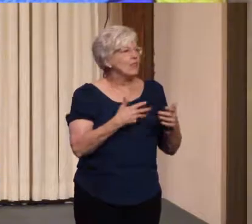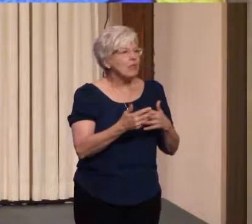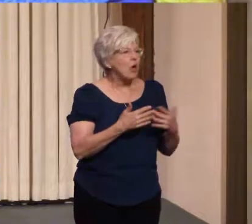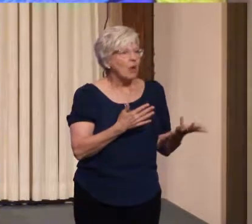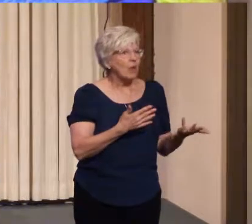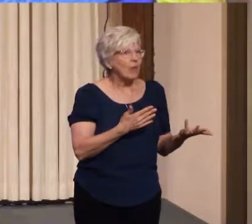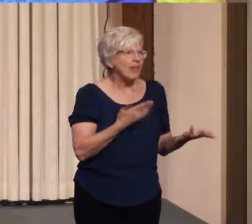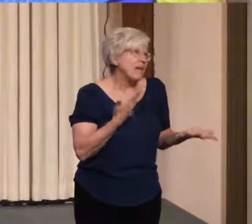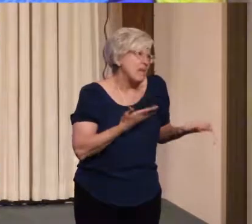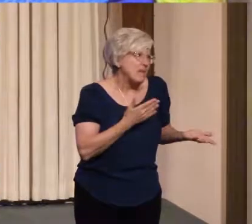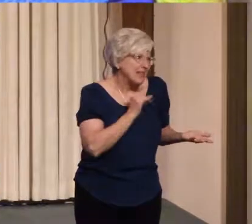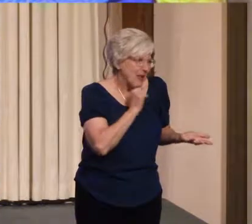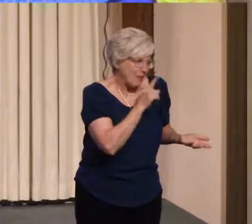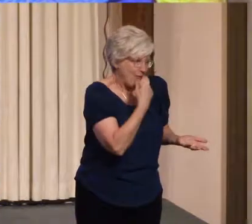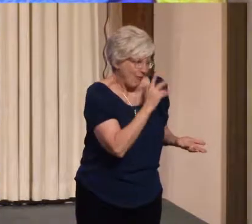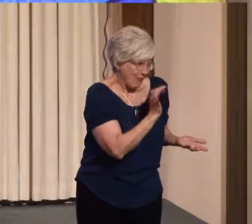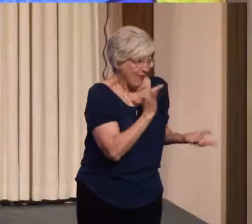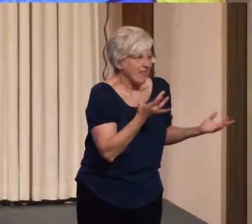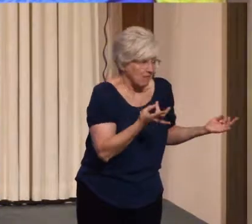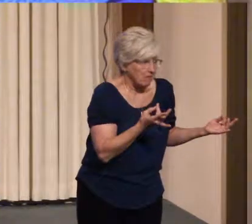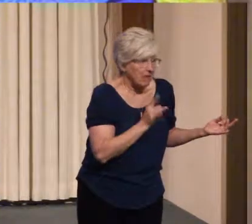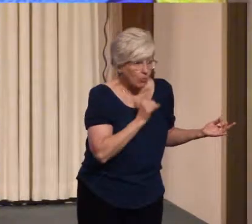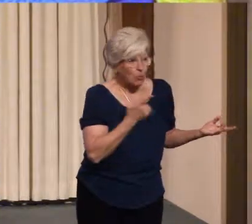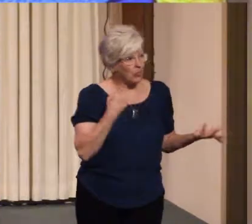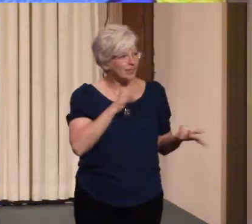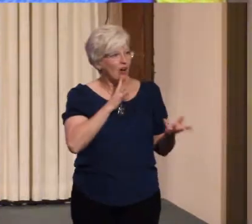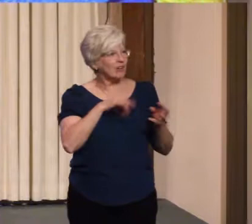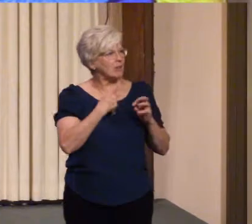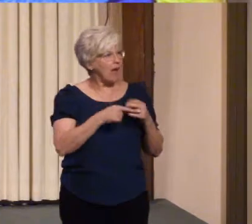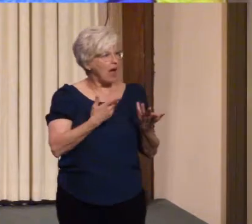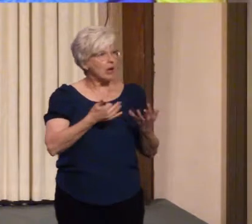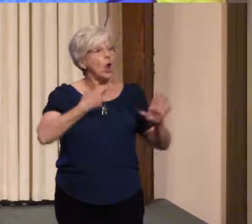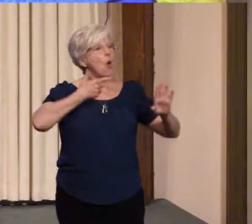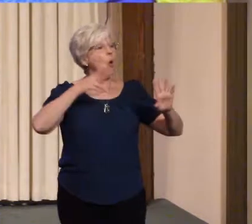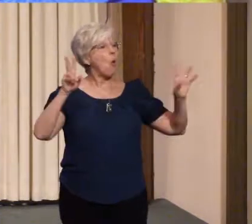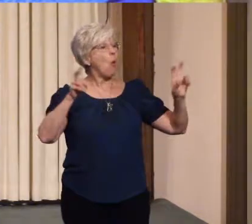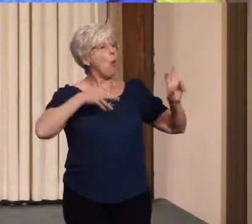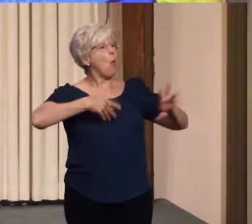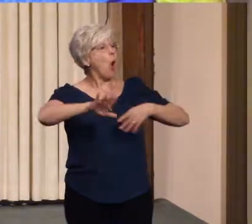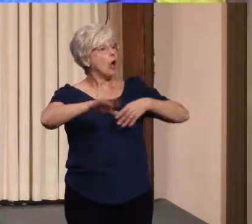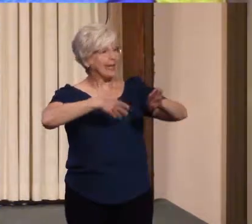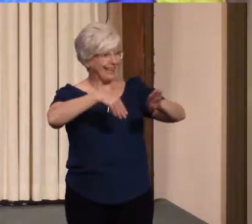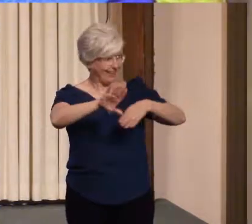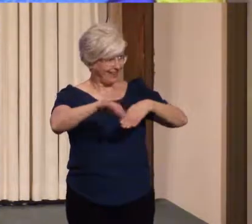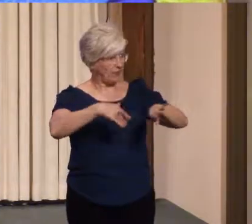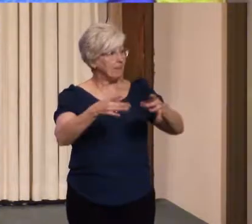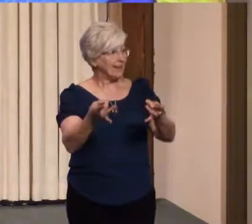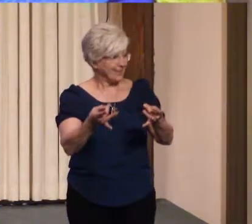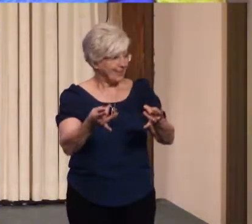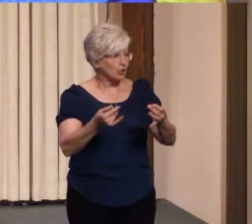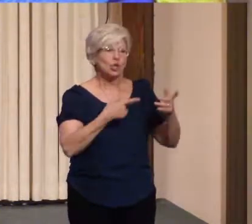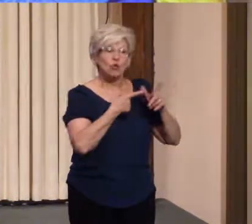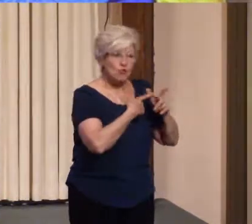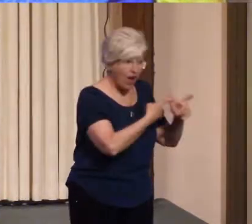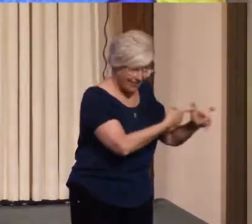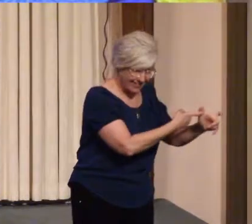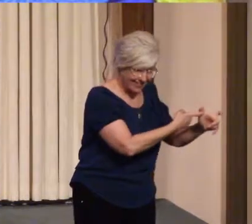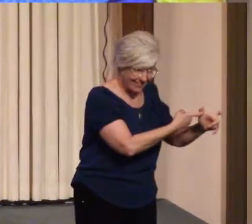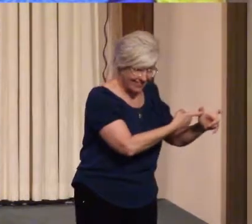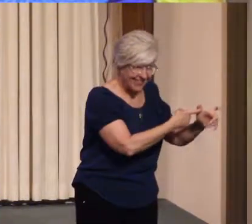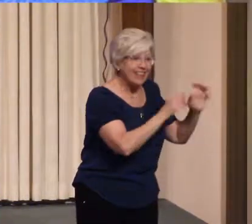look meditative they are. We talked about having a walking meditation. Running can be a meditative activity.